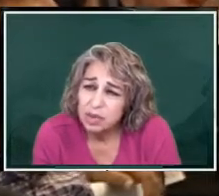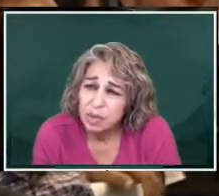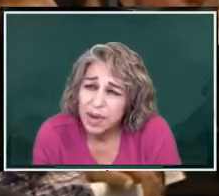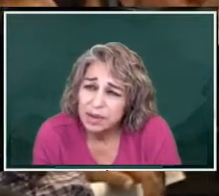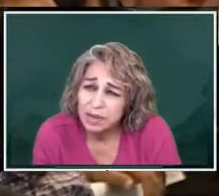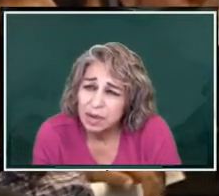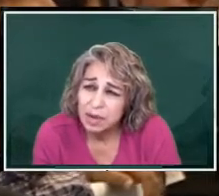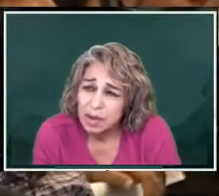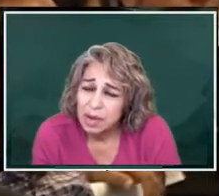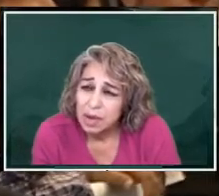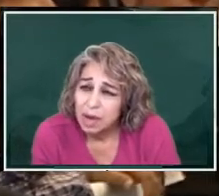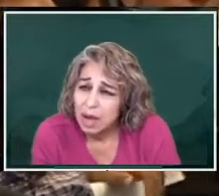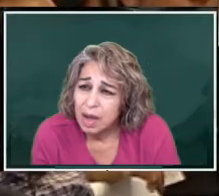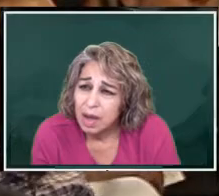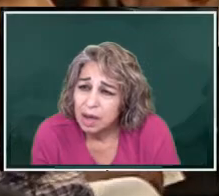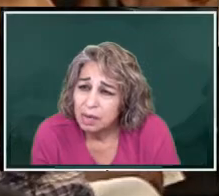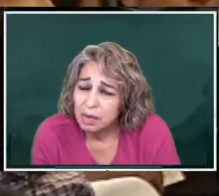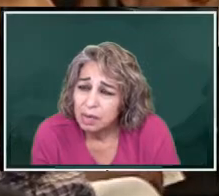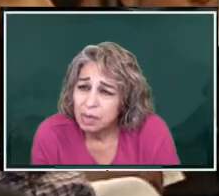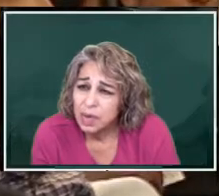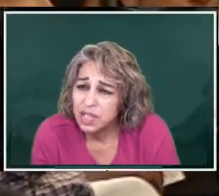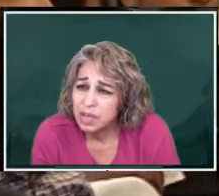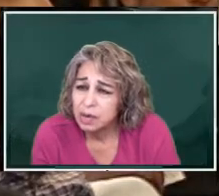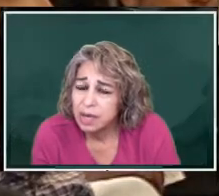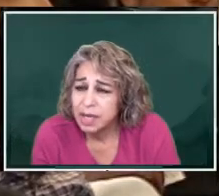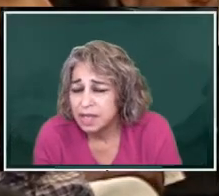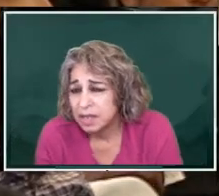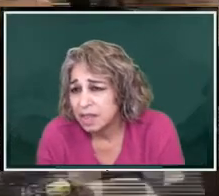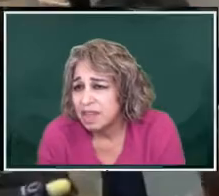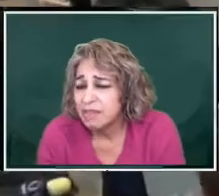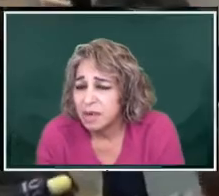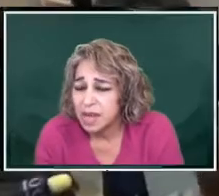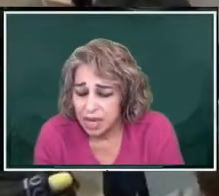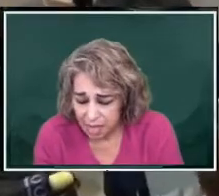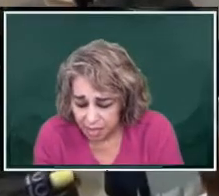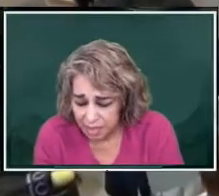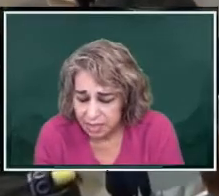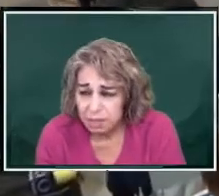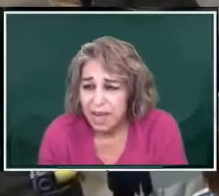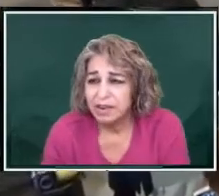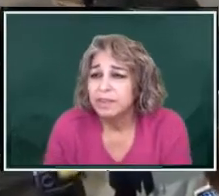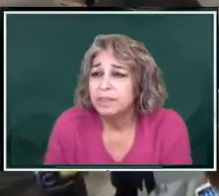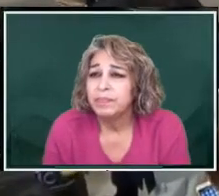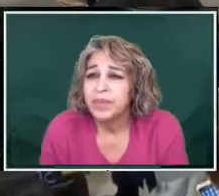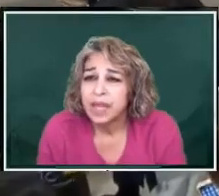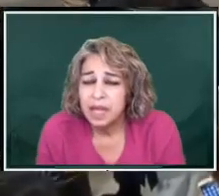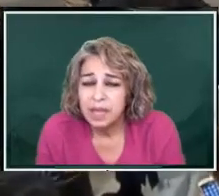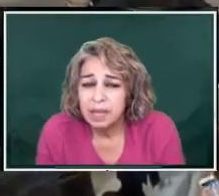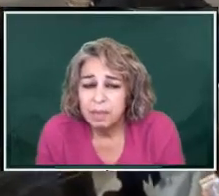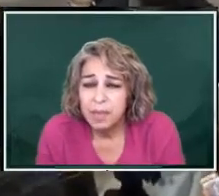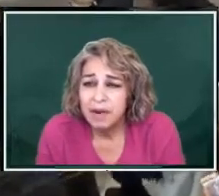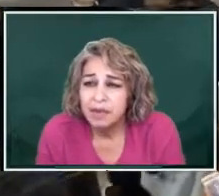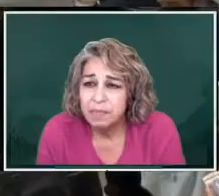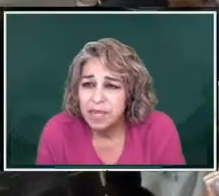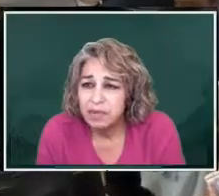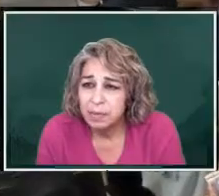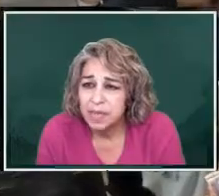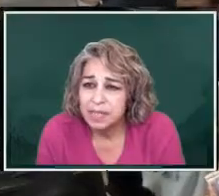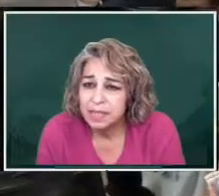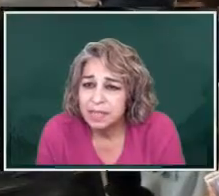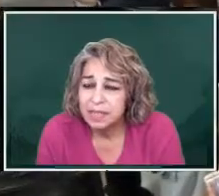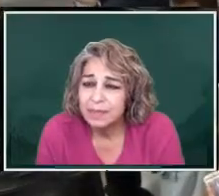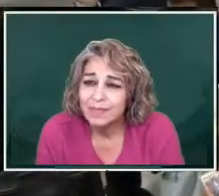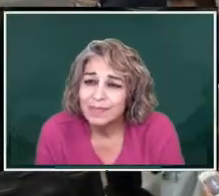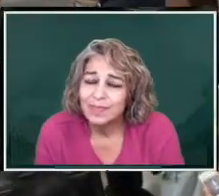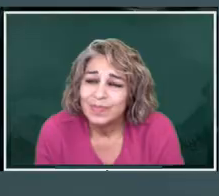talking also about guachicol and thievery in this matter. In the matter of Metro